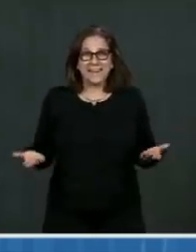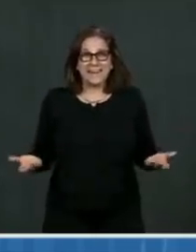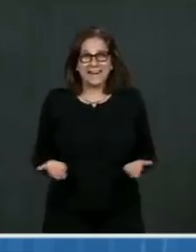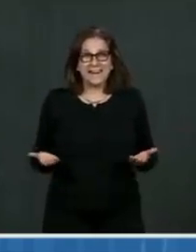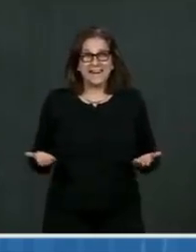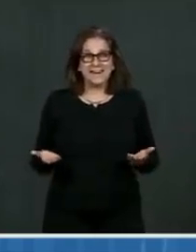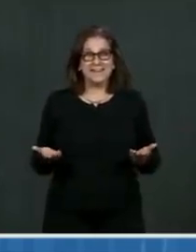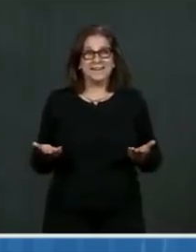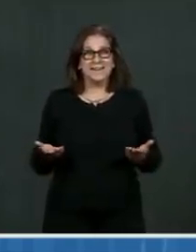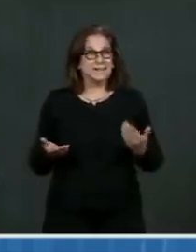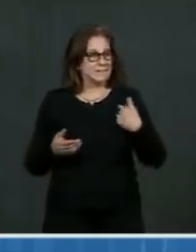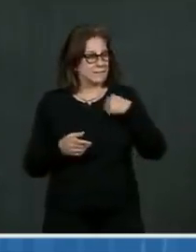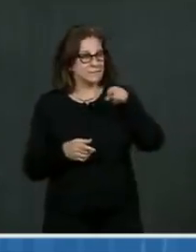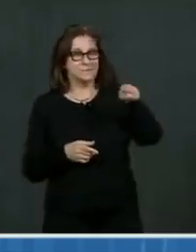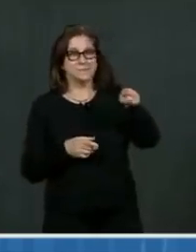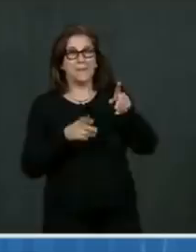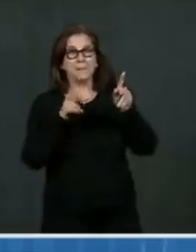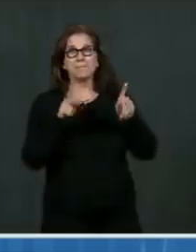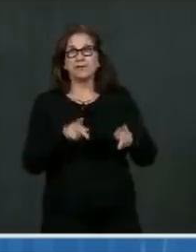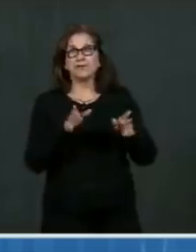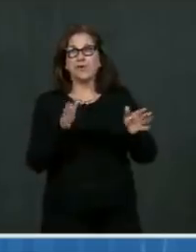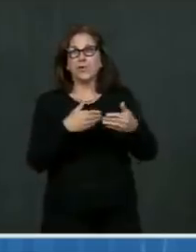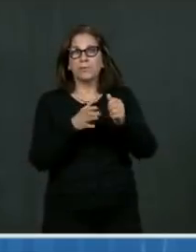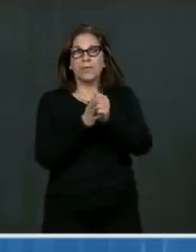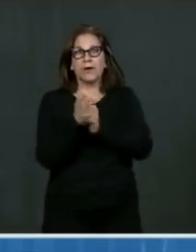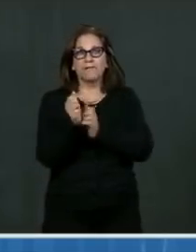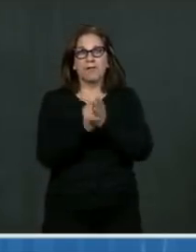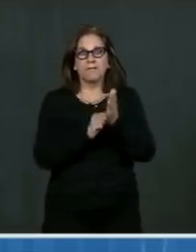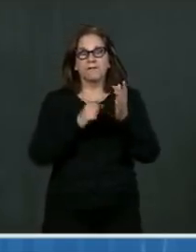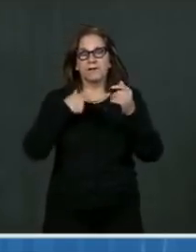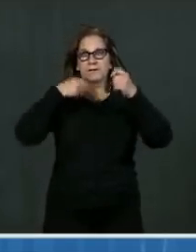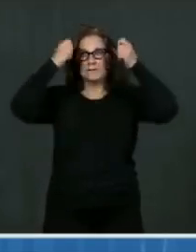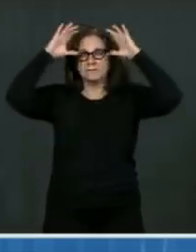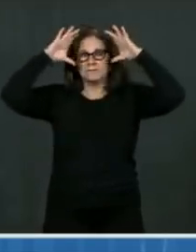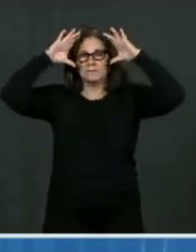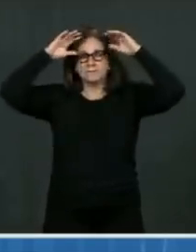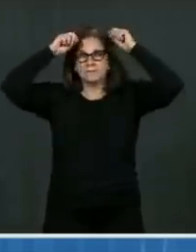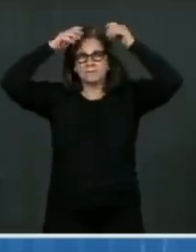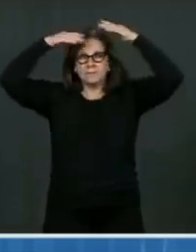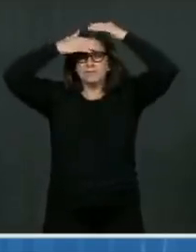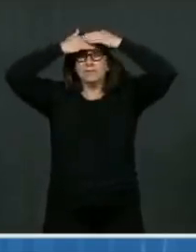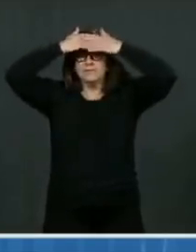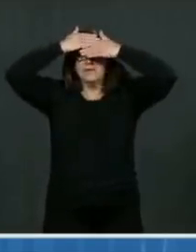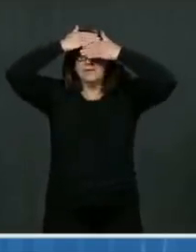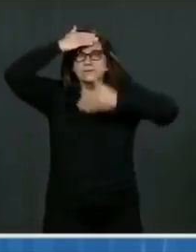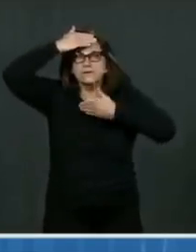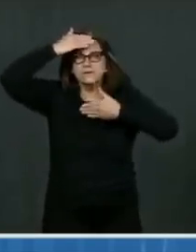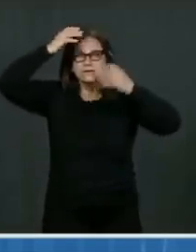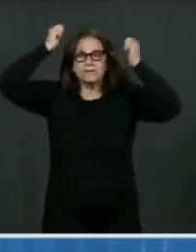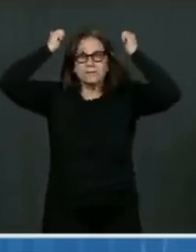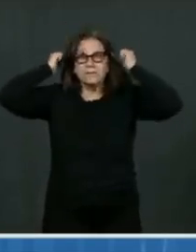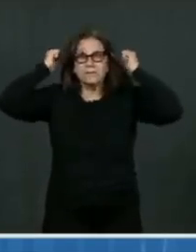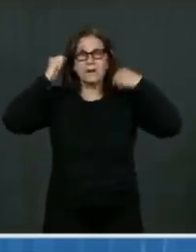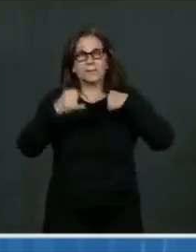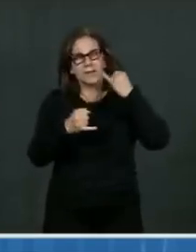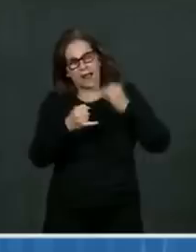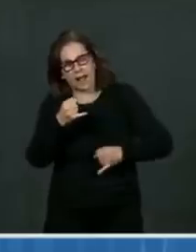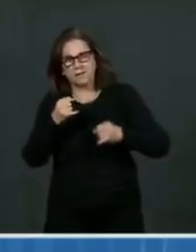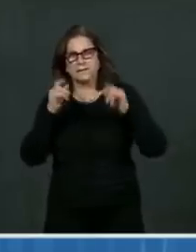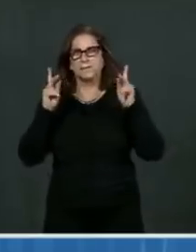masked, shielded, and to be the last person to touch someone else's loved one because their loved one couldn't be there.